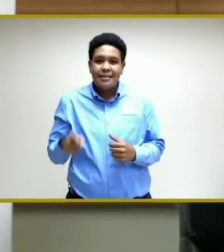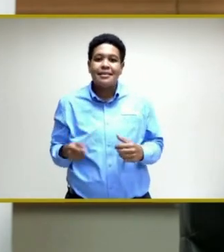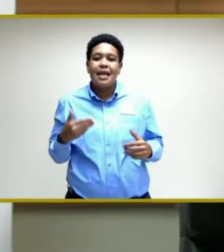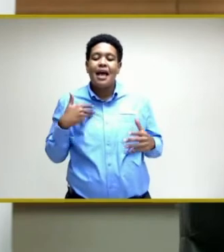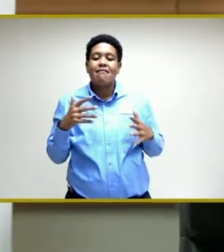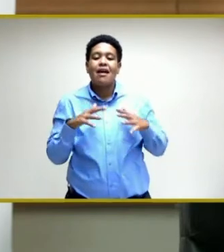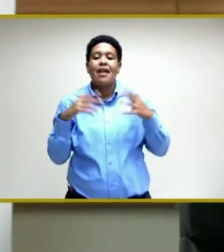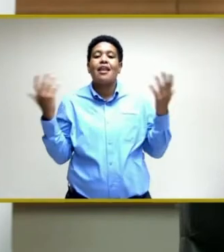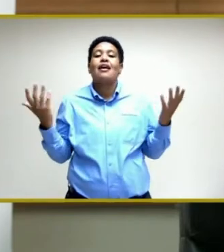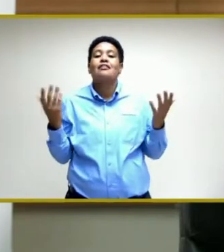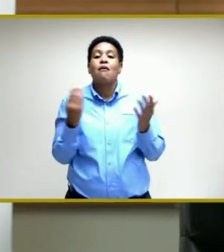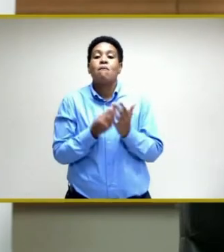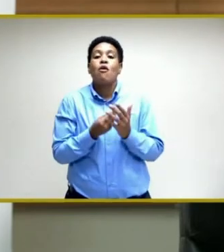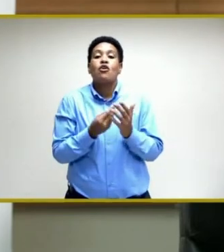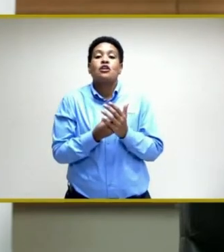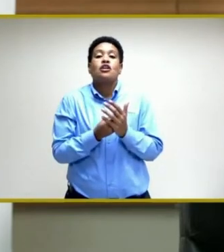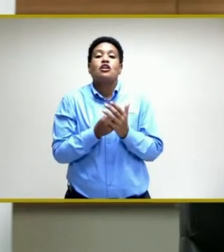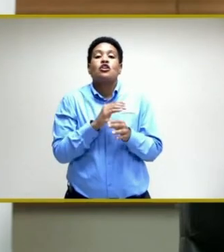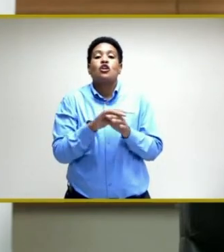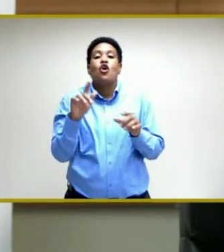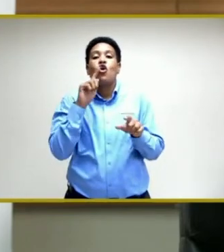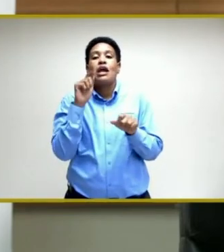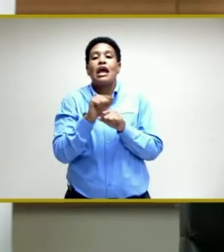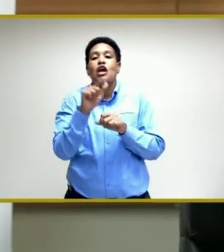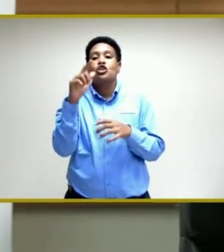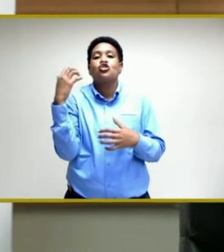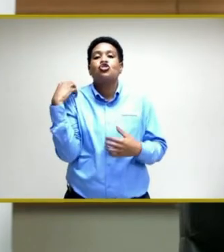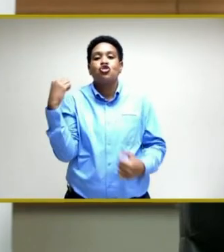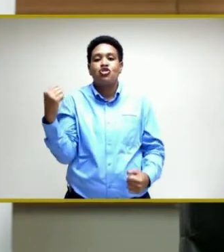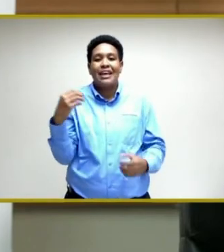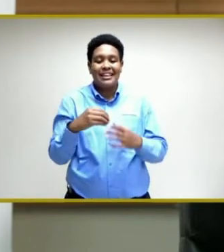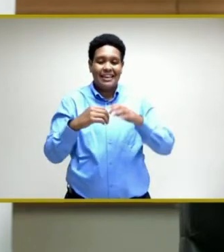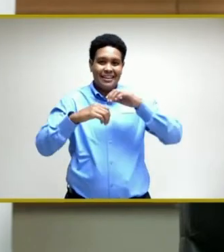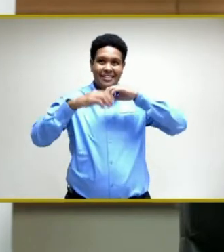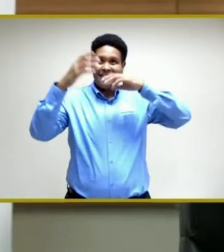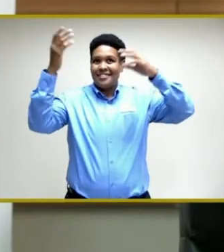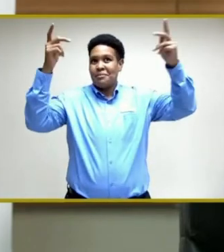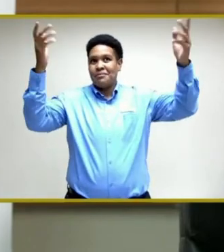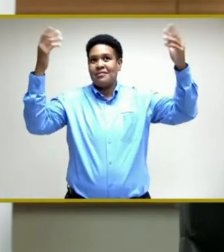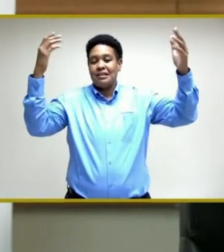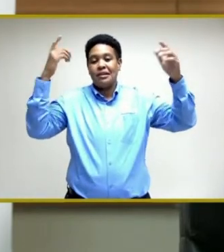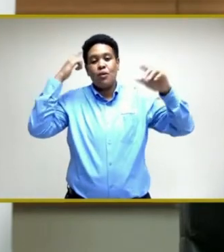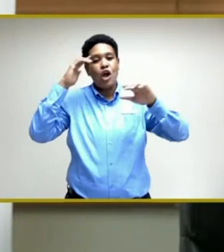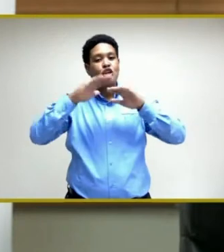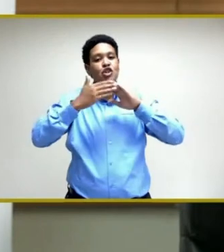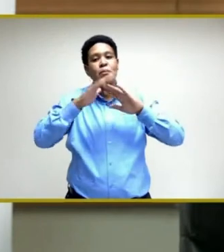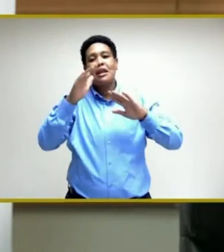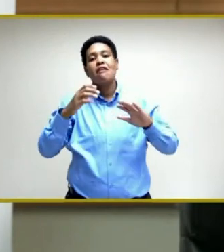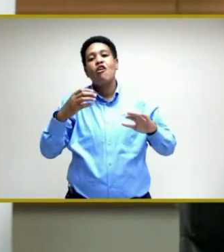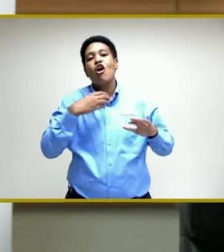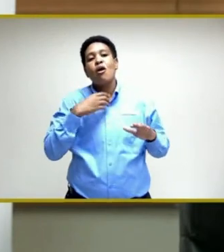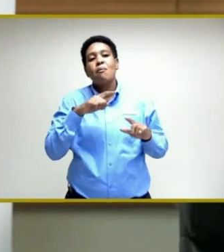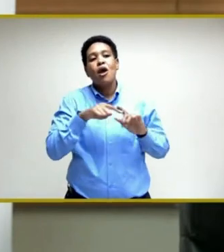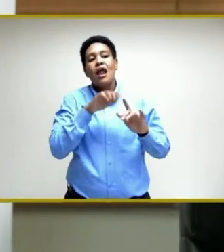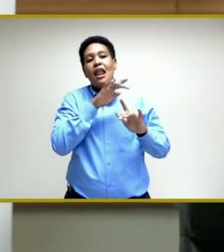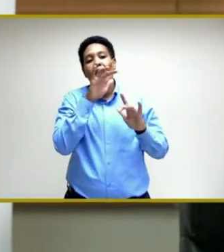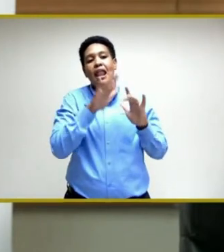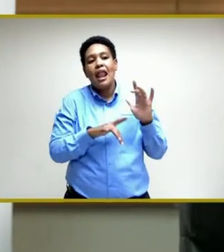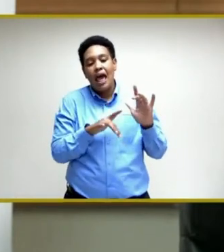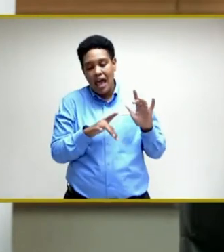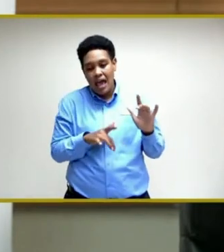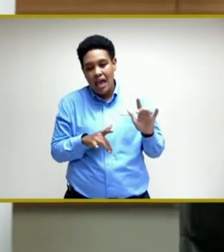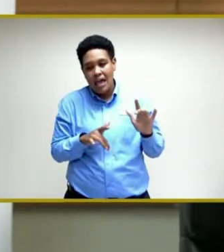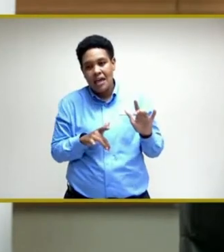money doesn't necessarily guarantee your strength in the market, because Jamaica has never complained about a lack of, or